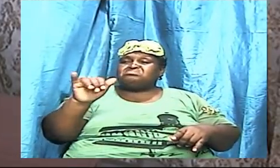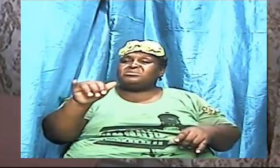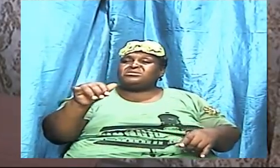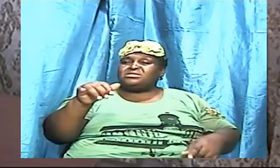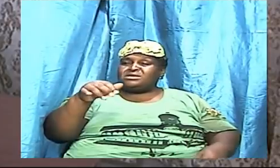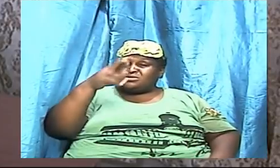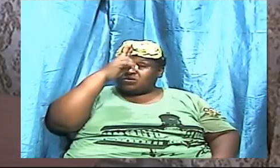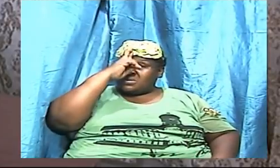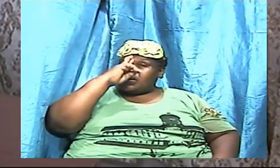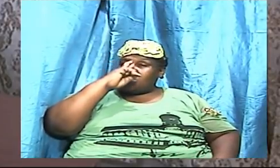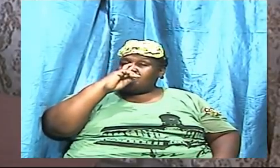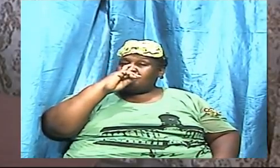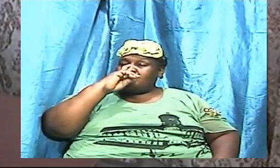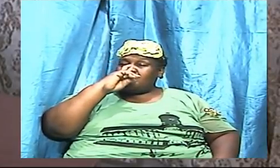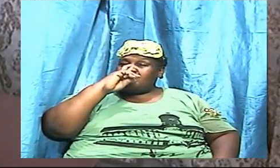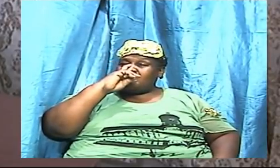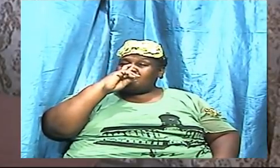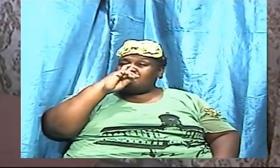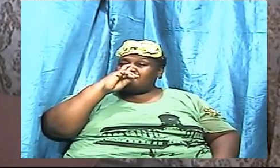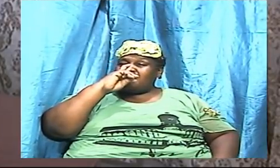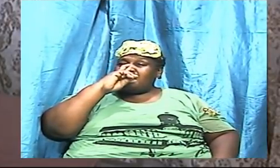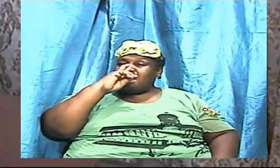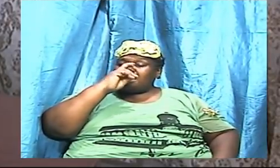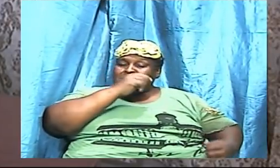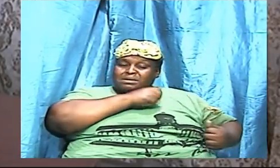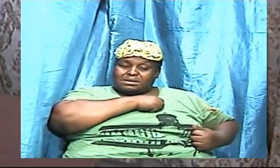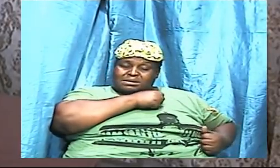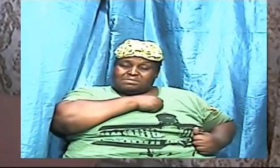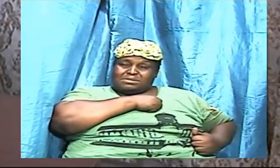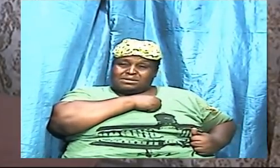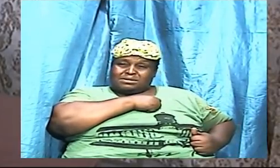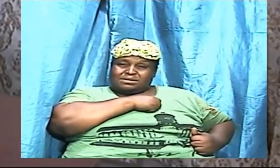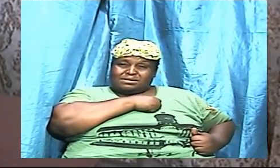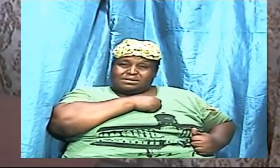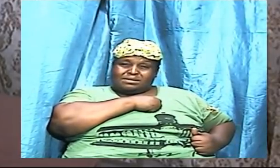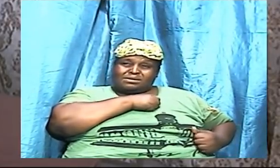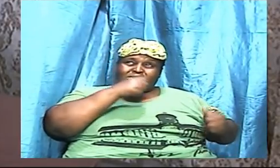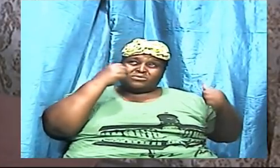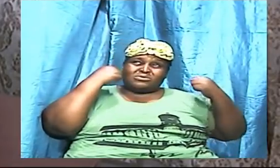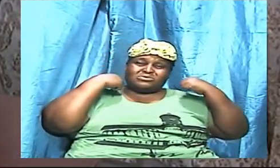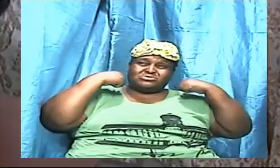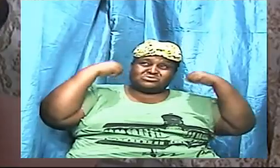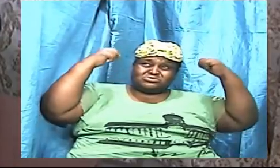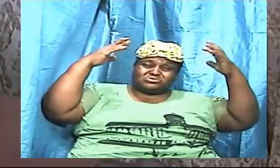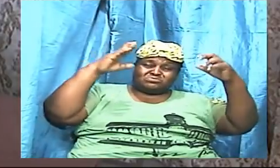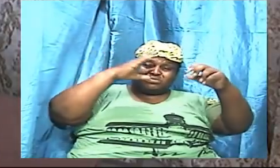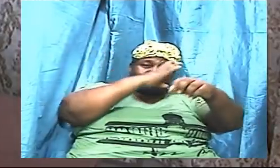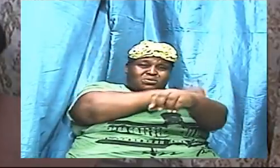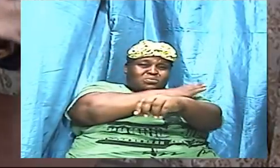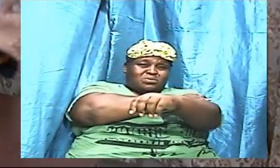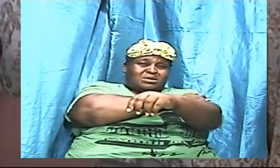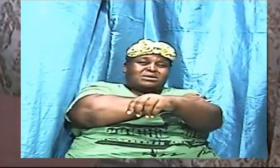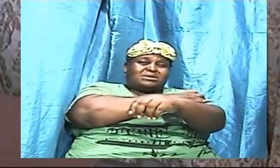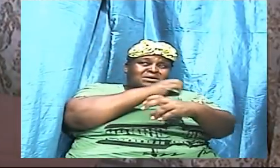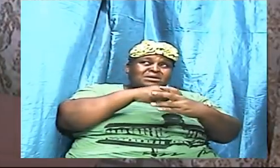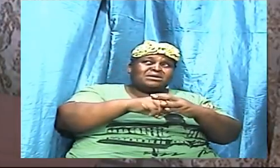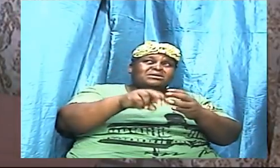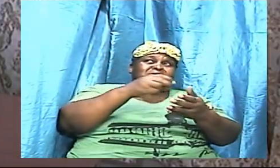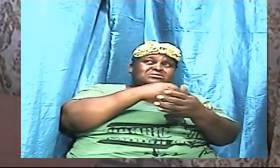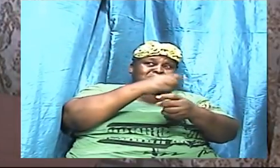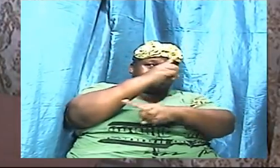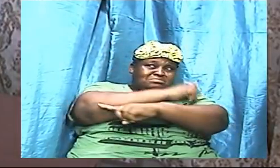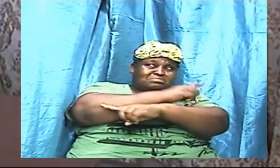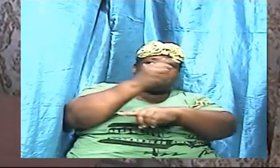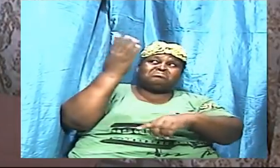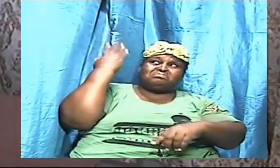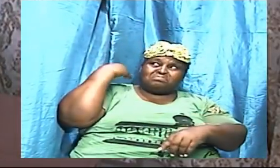machine, the Roman army, they were the superpower in those days, at the time when the Apostle